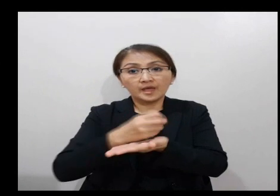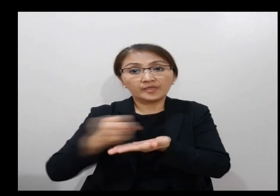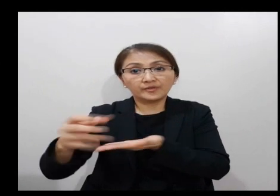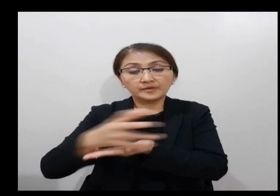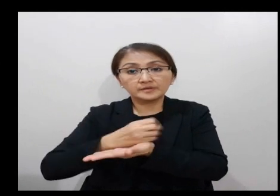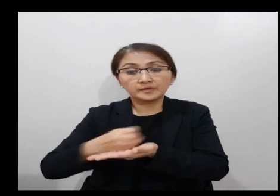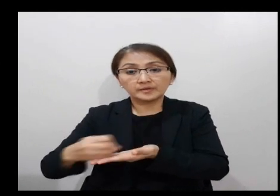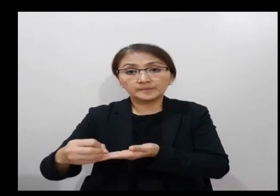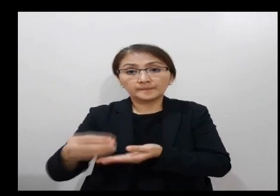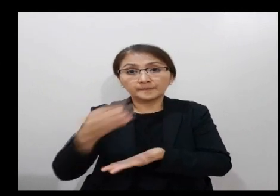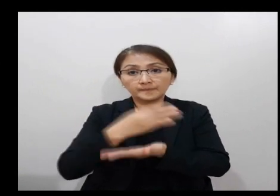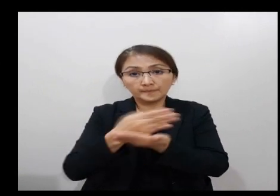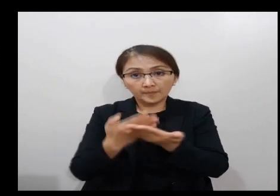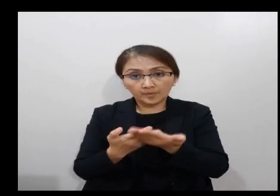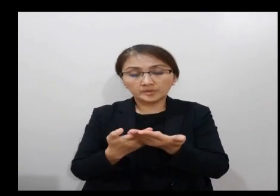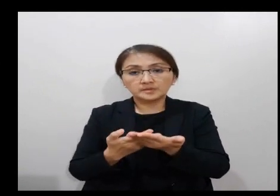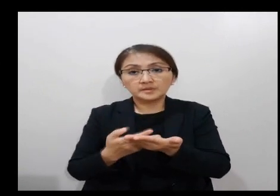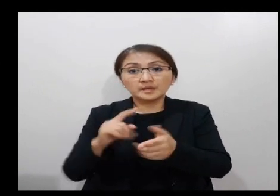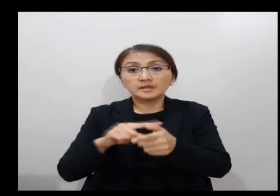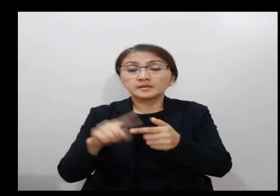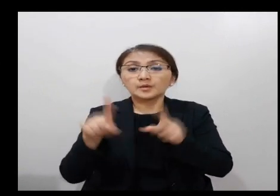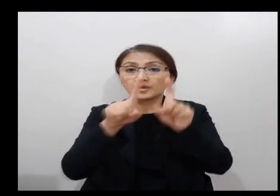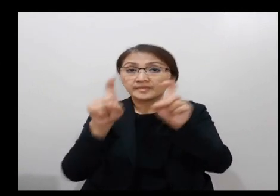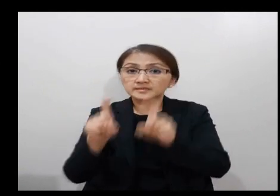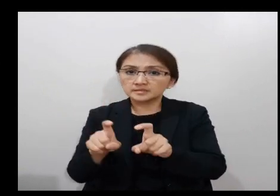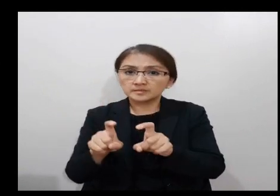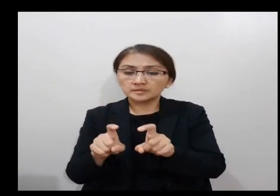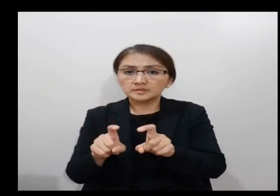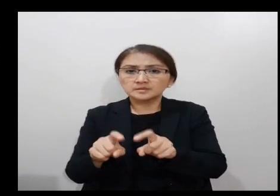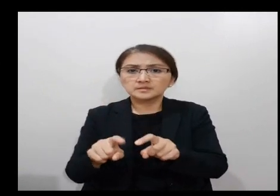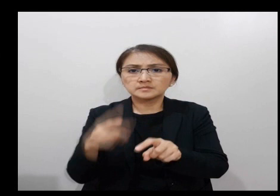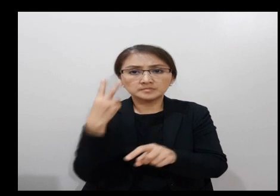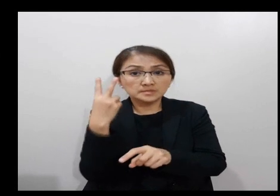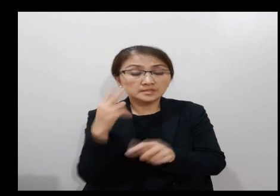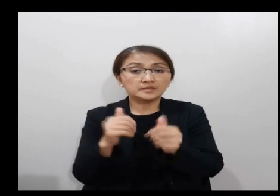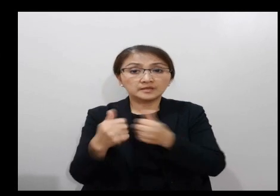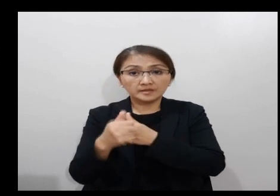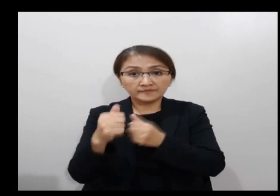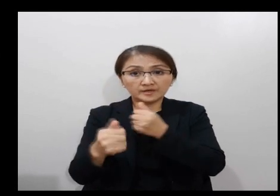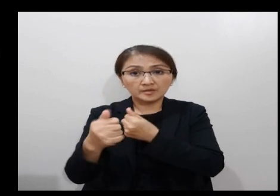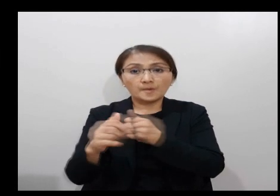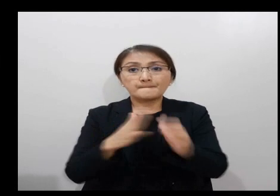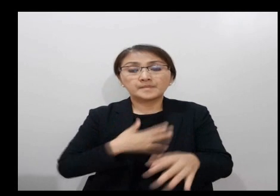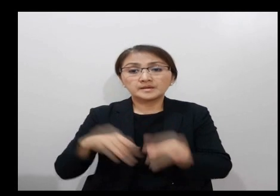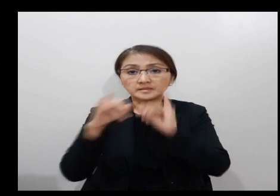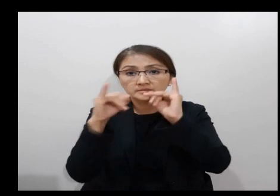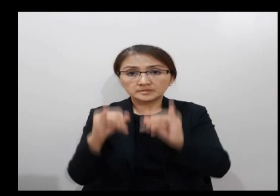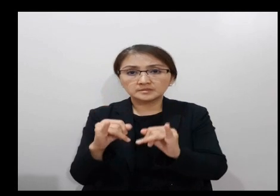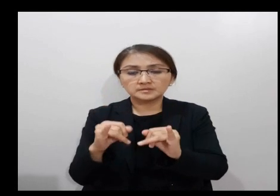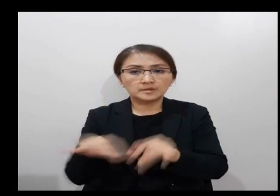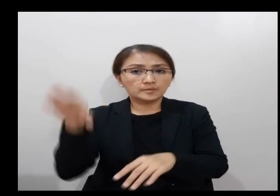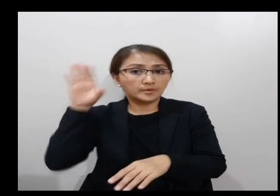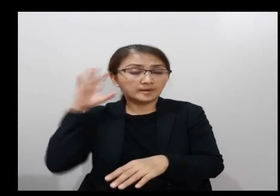portion. Thus, will I test them, to see whether they follow my instructions or not. I have heard the